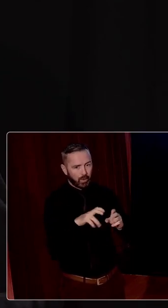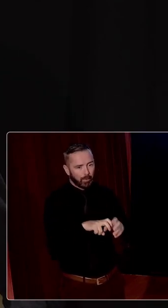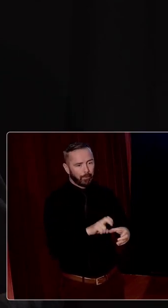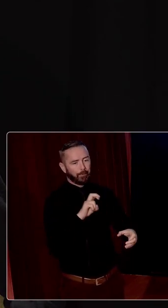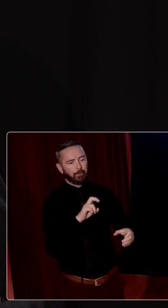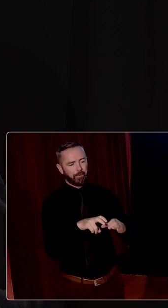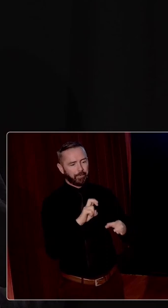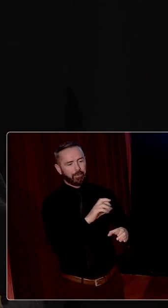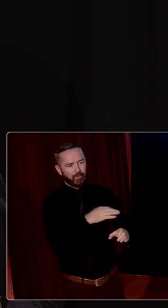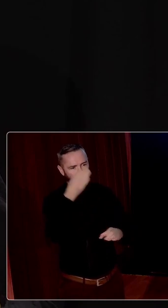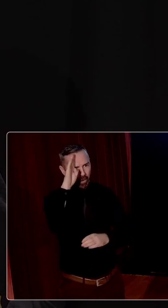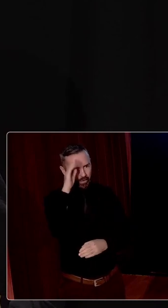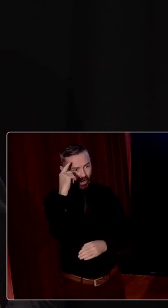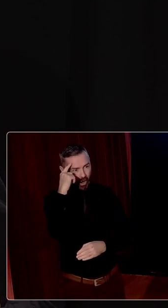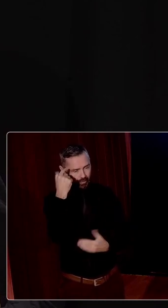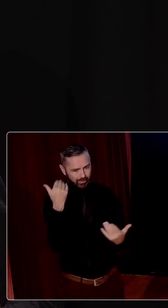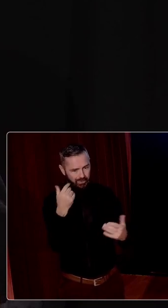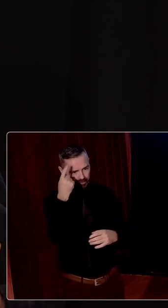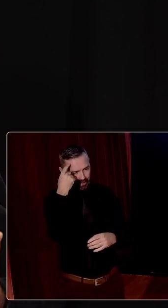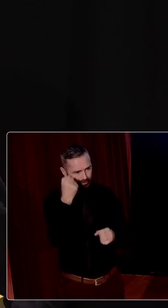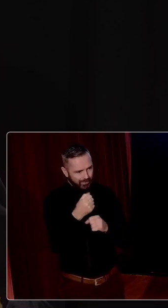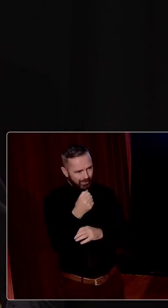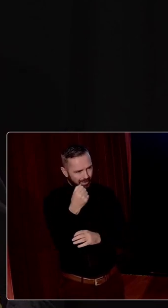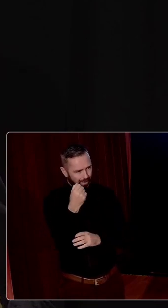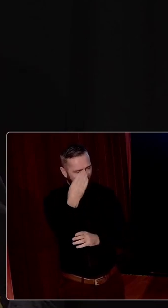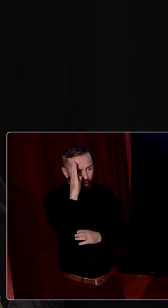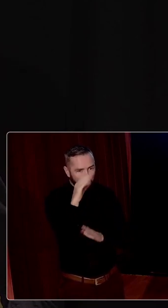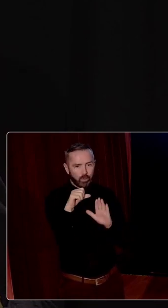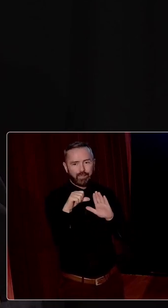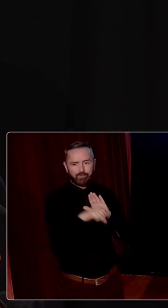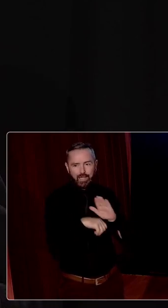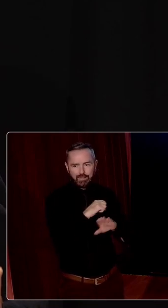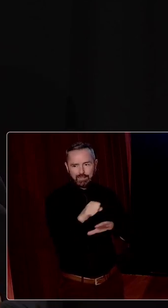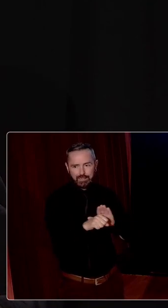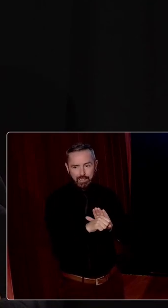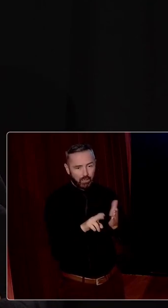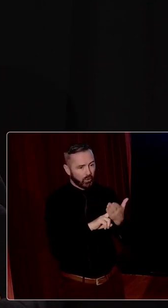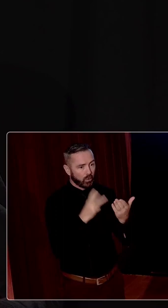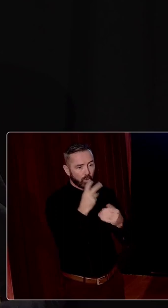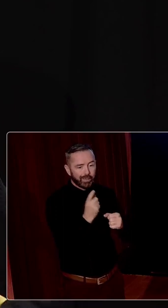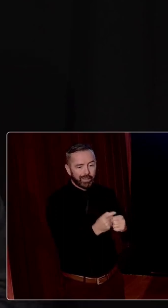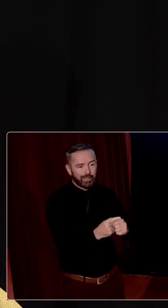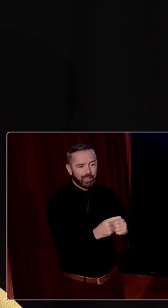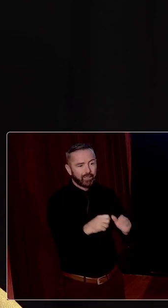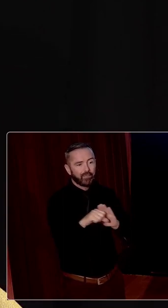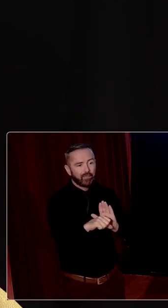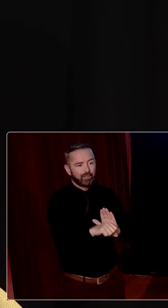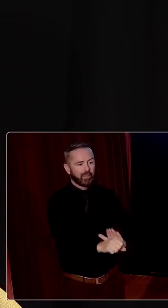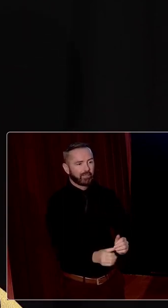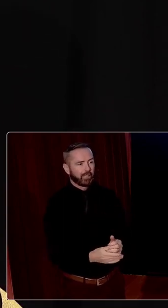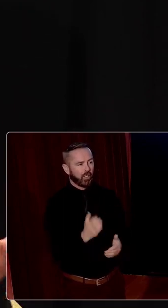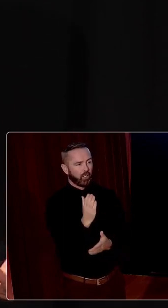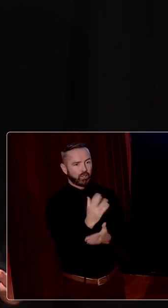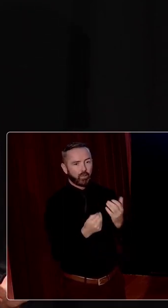The sense of Ireland as a failed state and the repeated use of the word failure is interesting in the late 1950s, that some of those senior